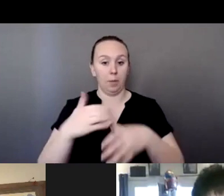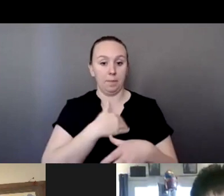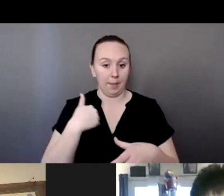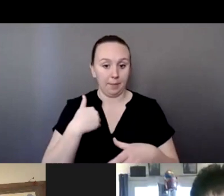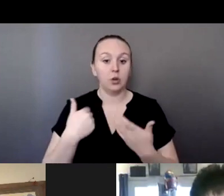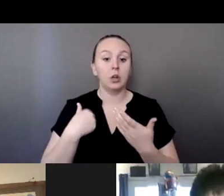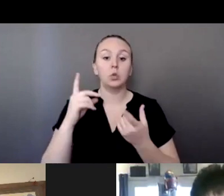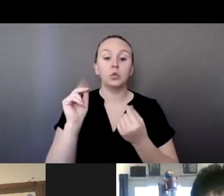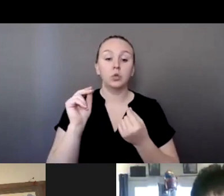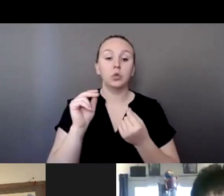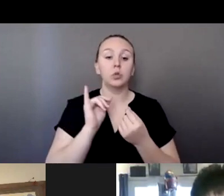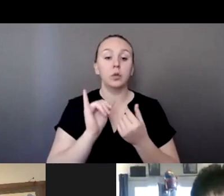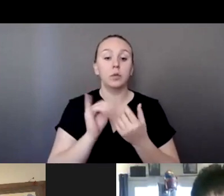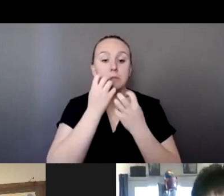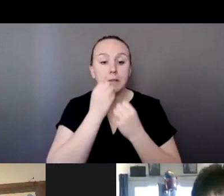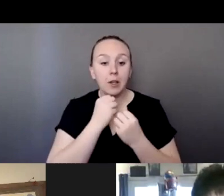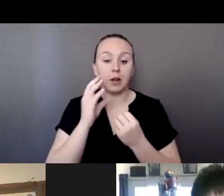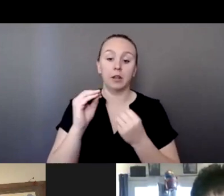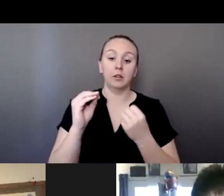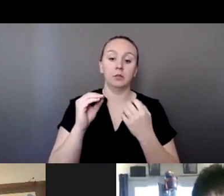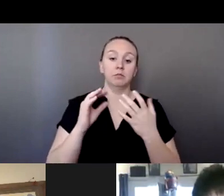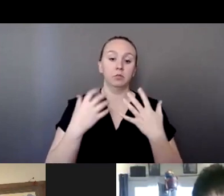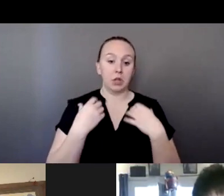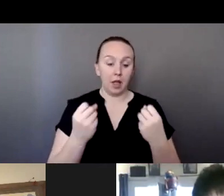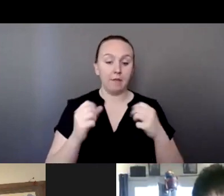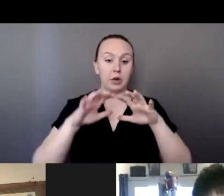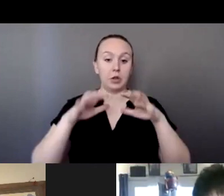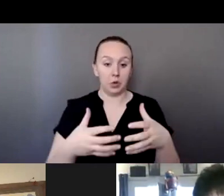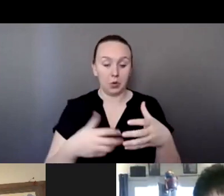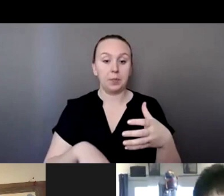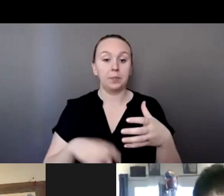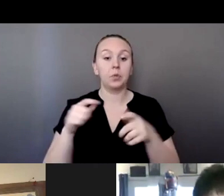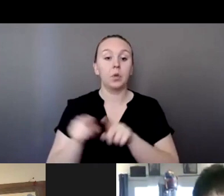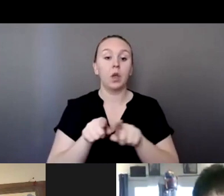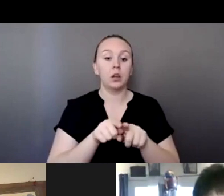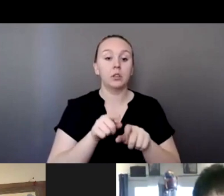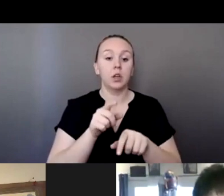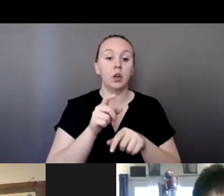Message recovery group and also we created the Fort Hall MMIP.